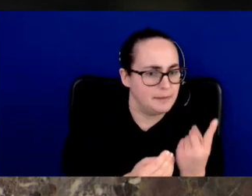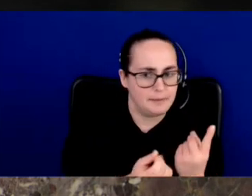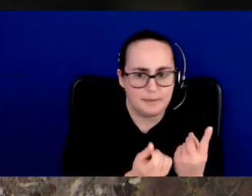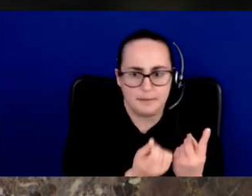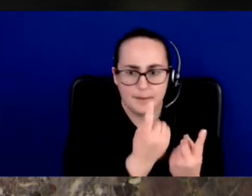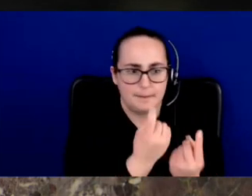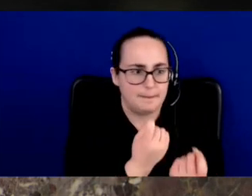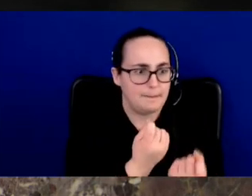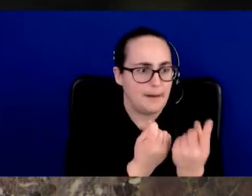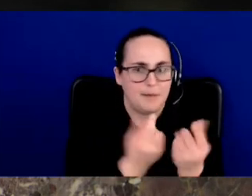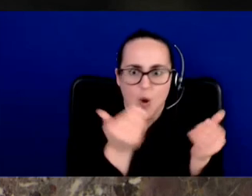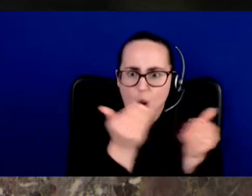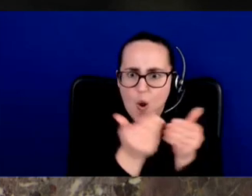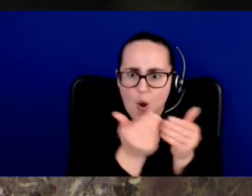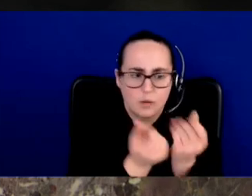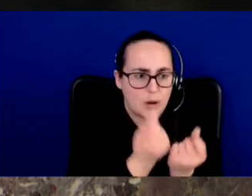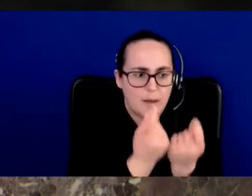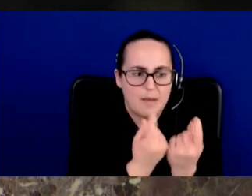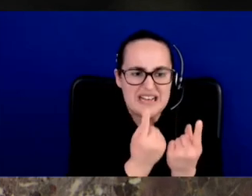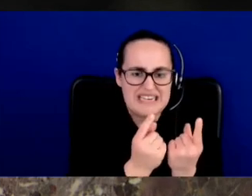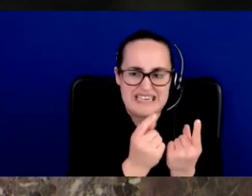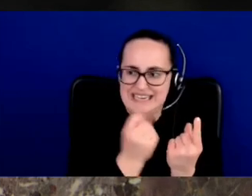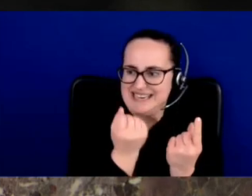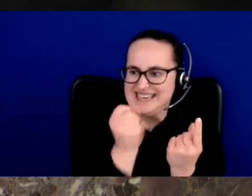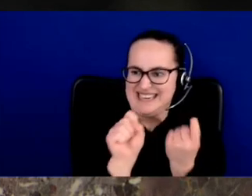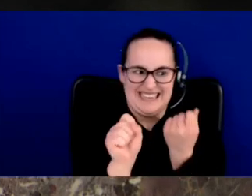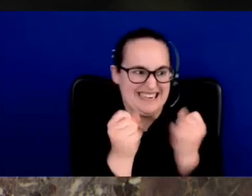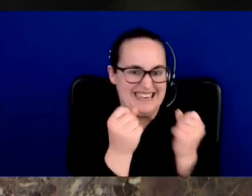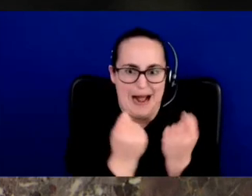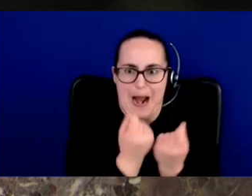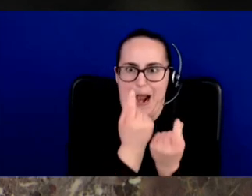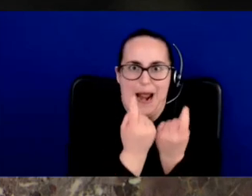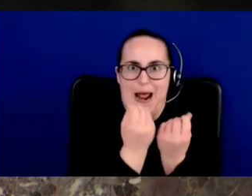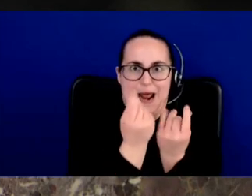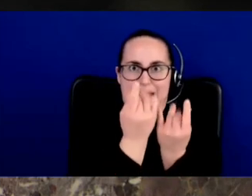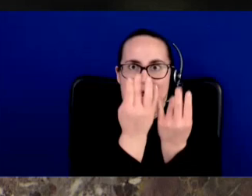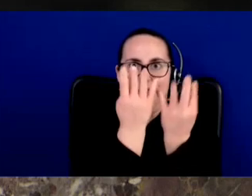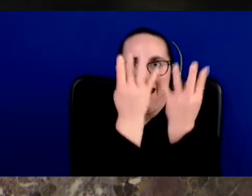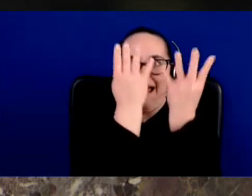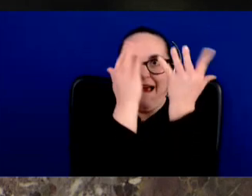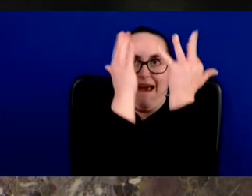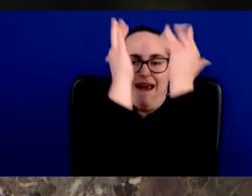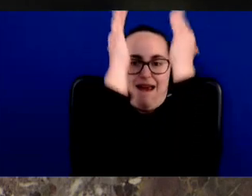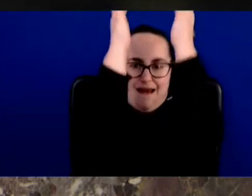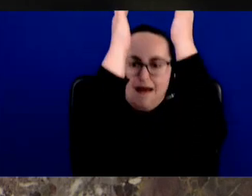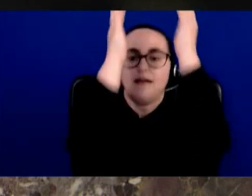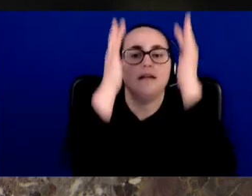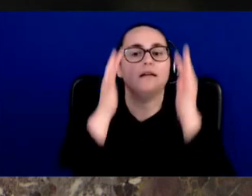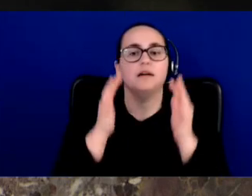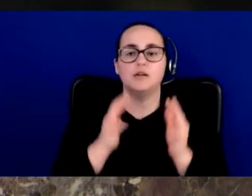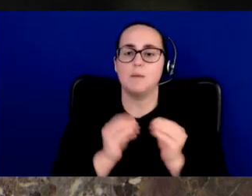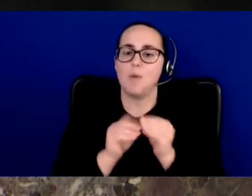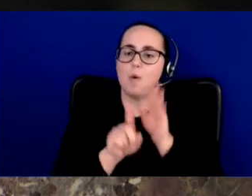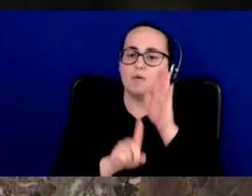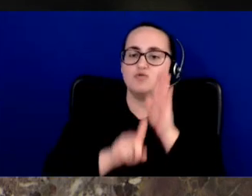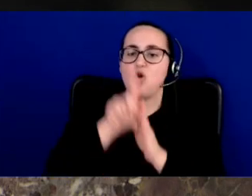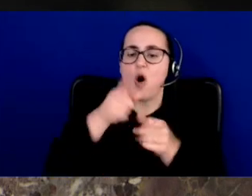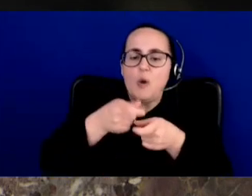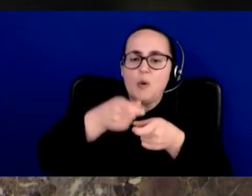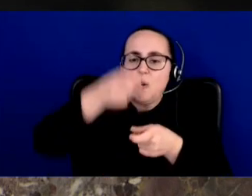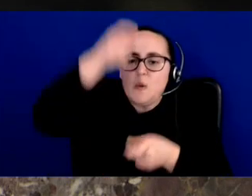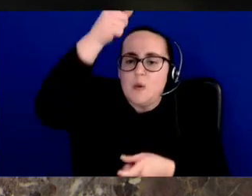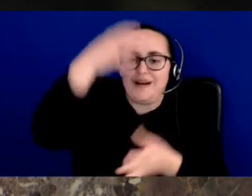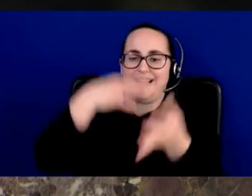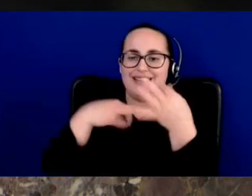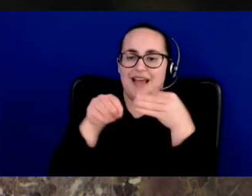mature height in about 20 years rather than 100 or more, because they grow up rather than out. All plants are local and evolved